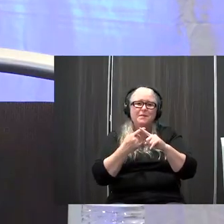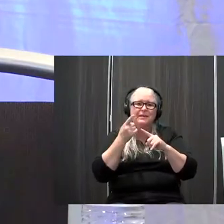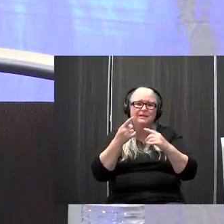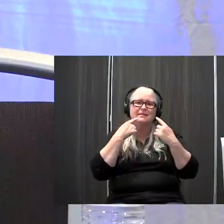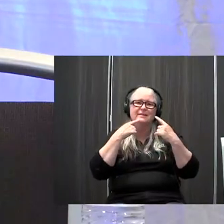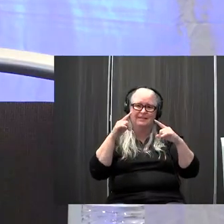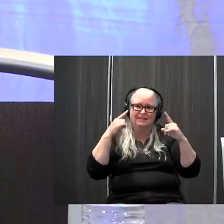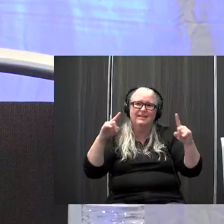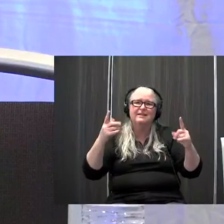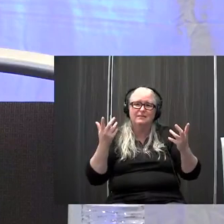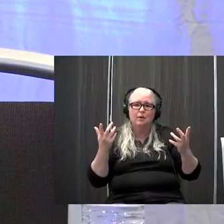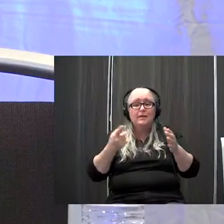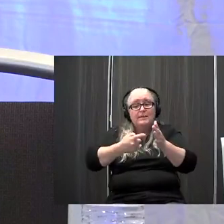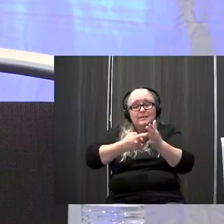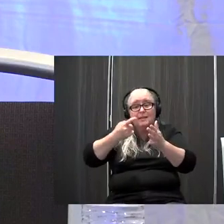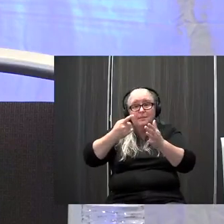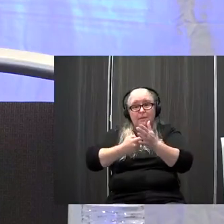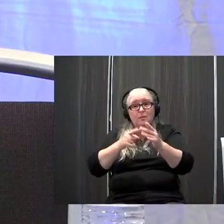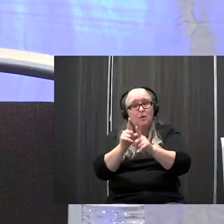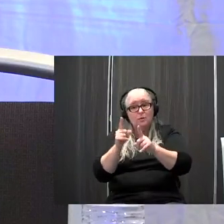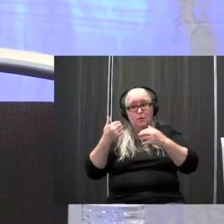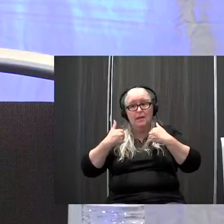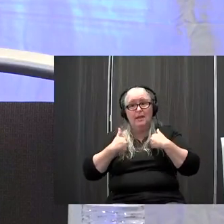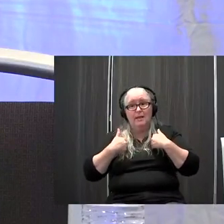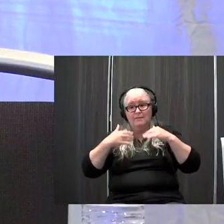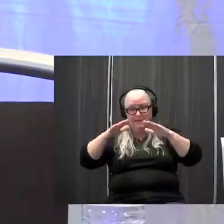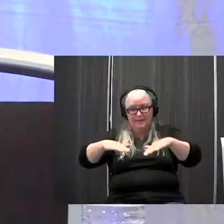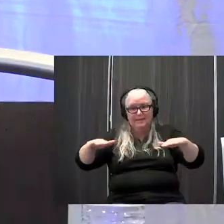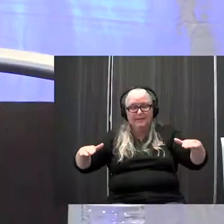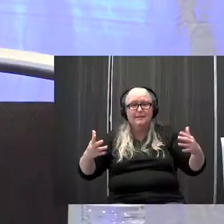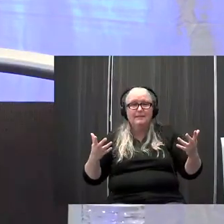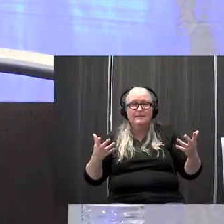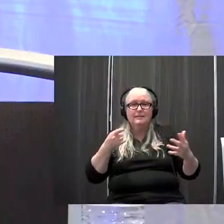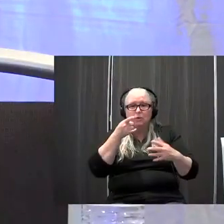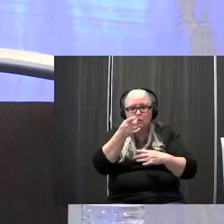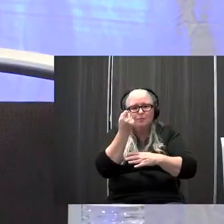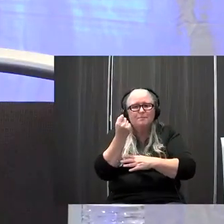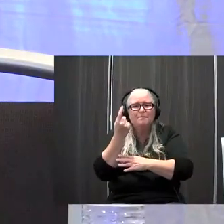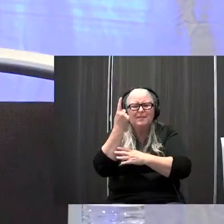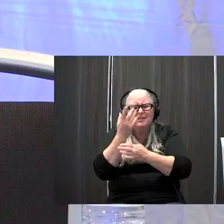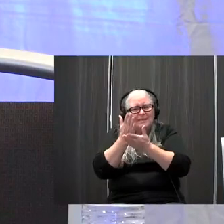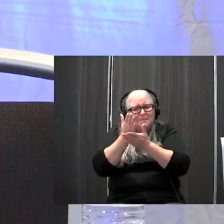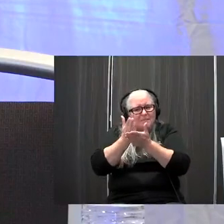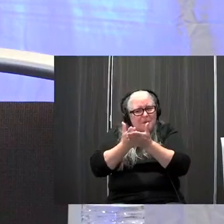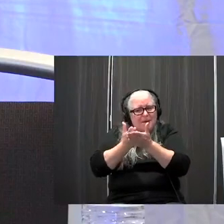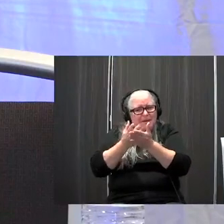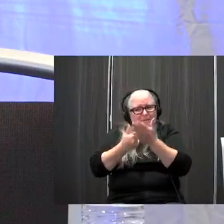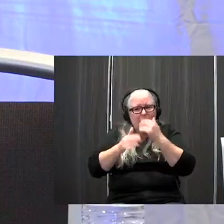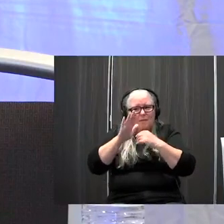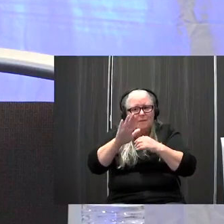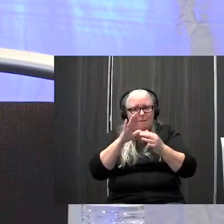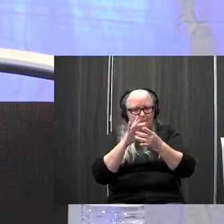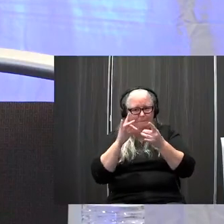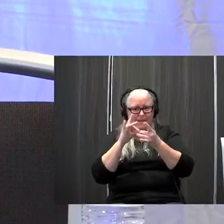so sometimes also we will have kiddos who you understand part of what they're saying or maybe they're